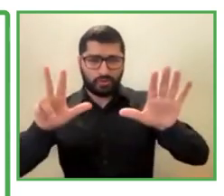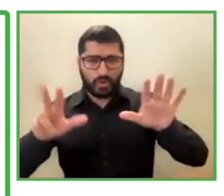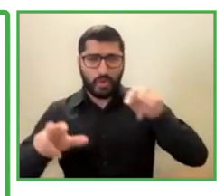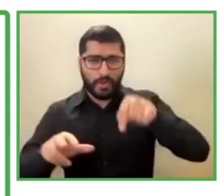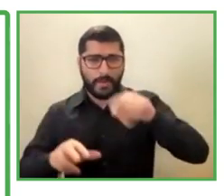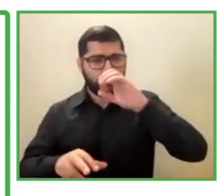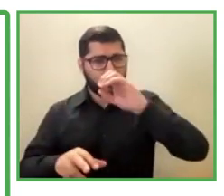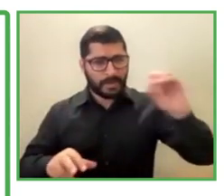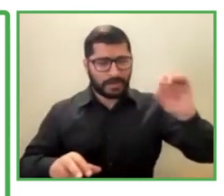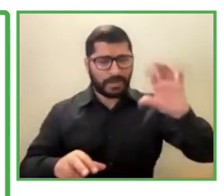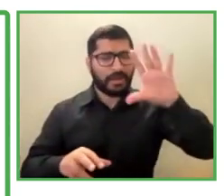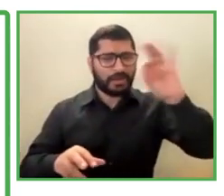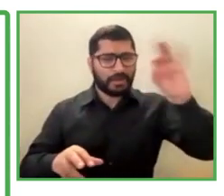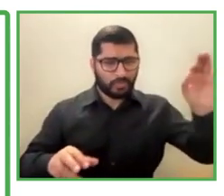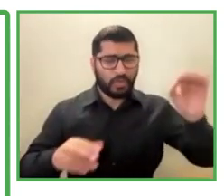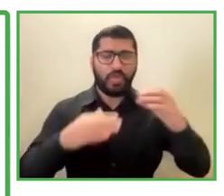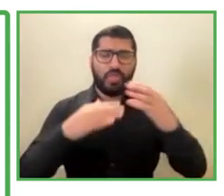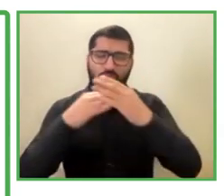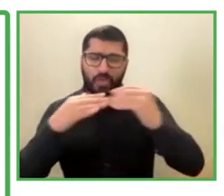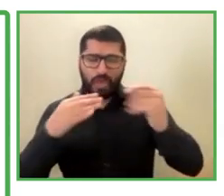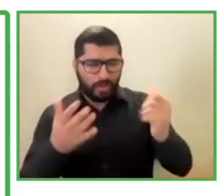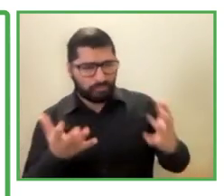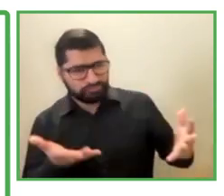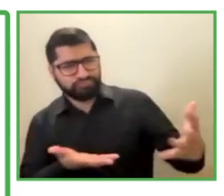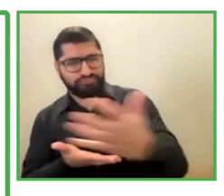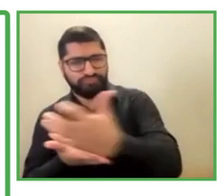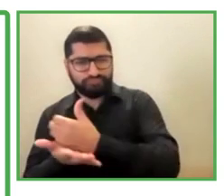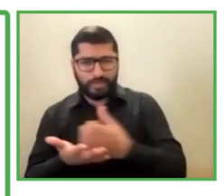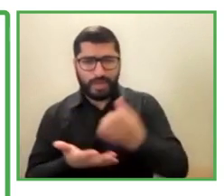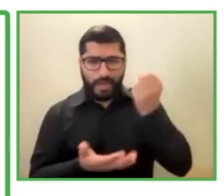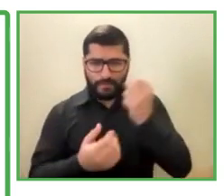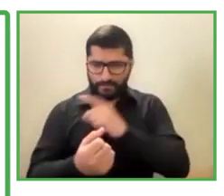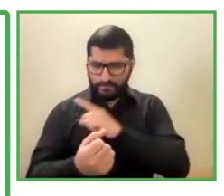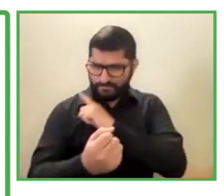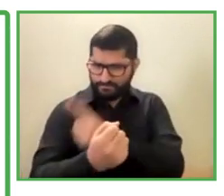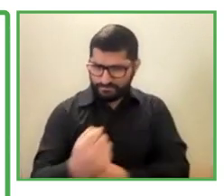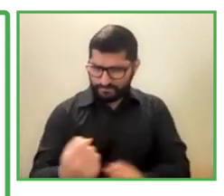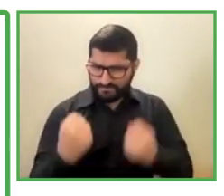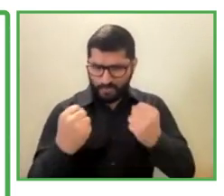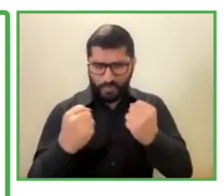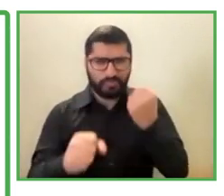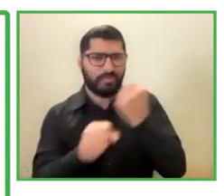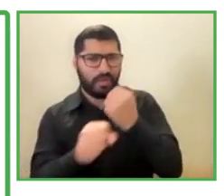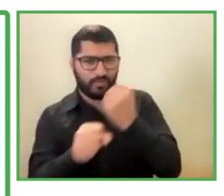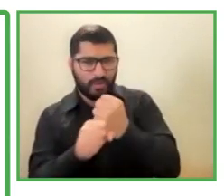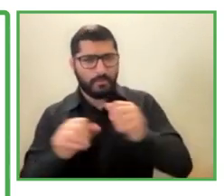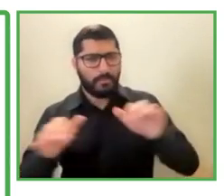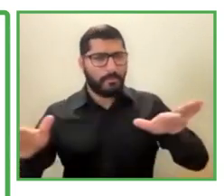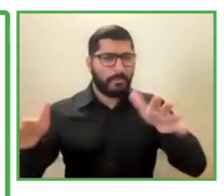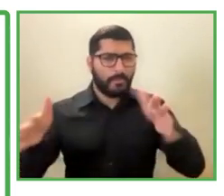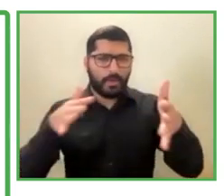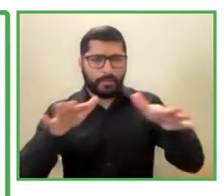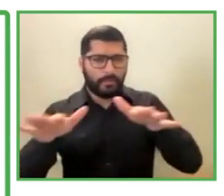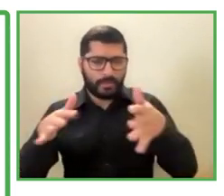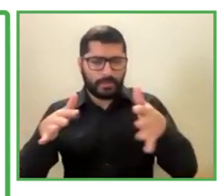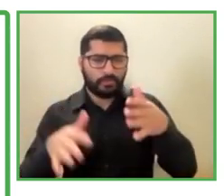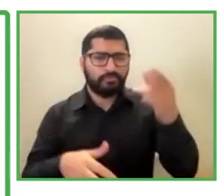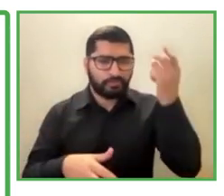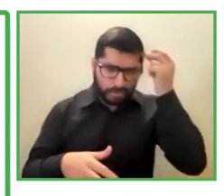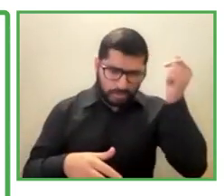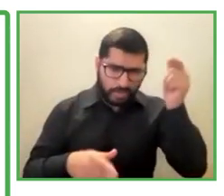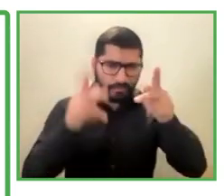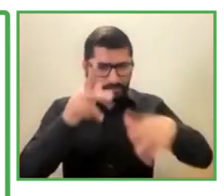of over two lakh employees spread across 65 countries. So with regard to disability